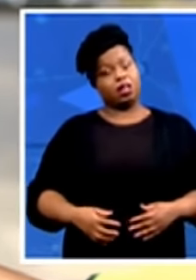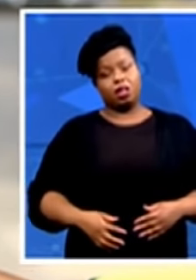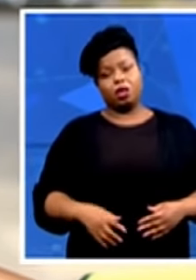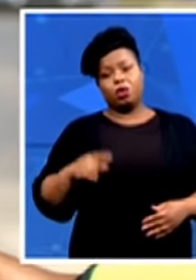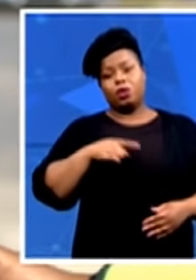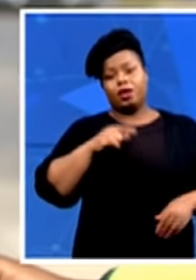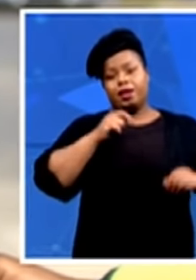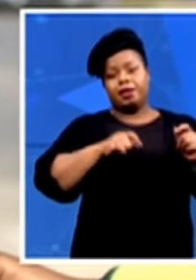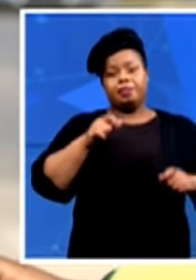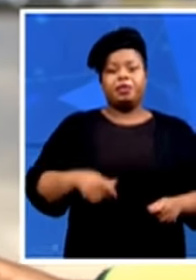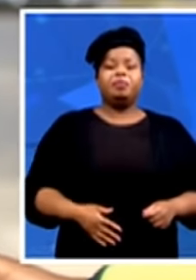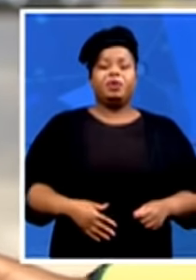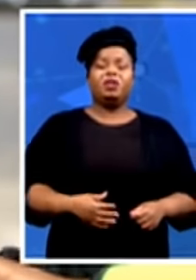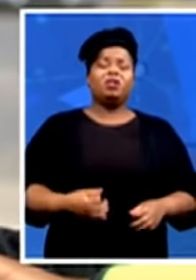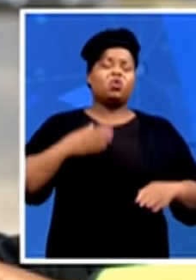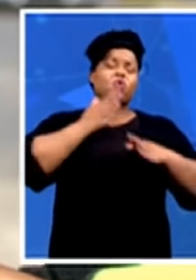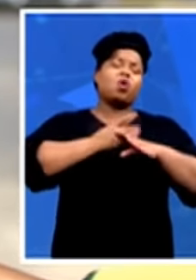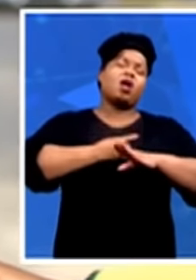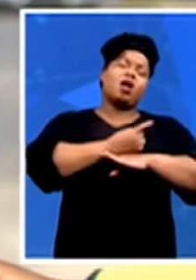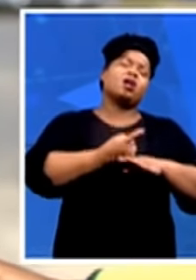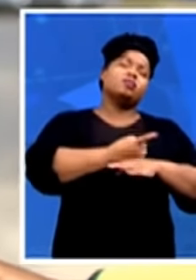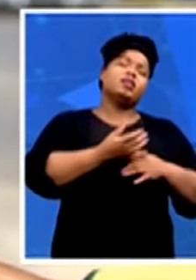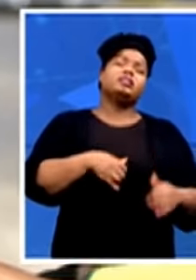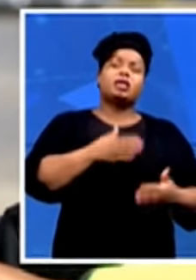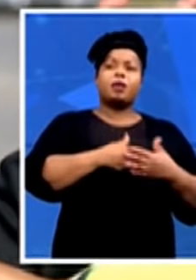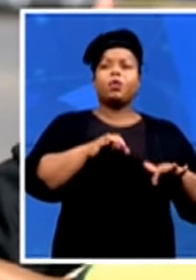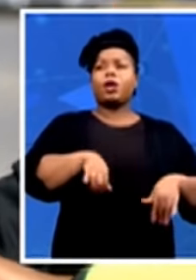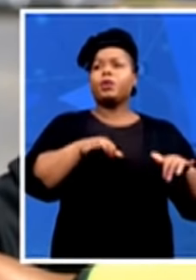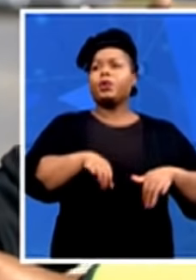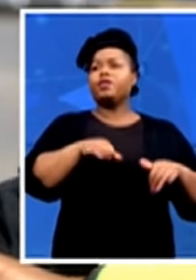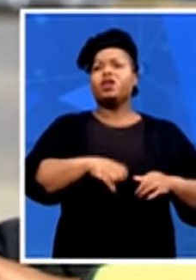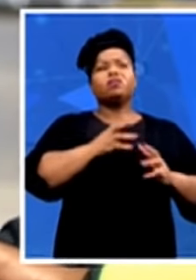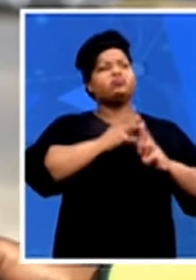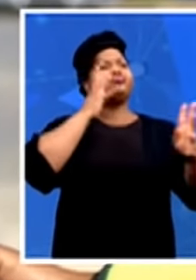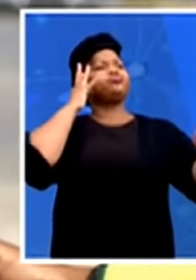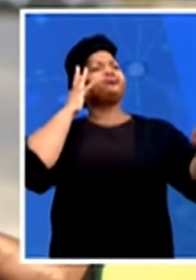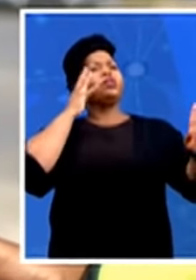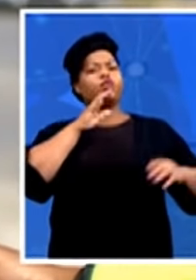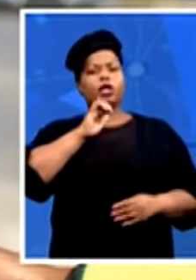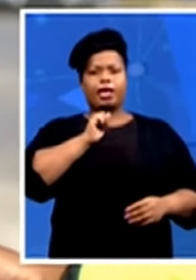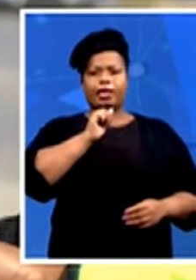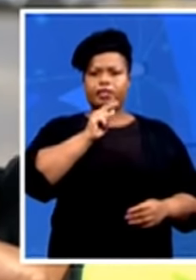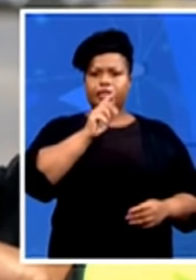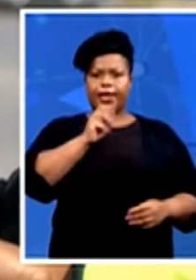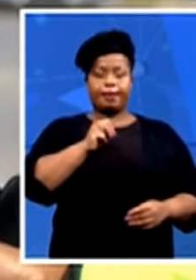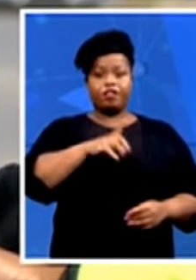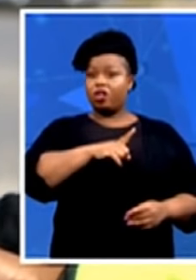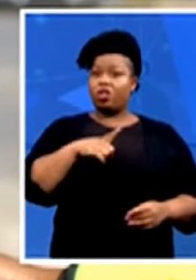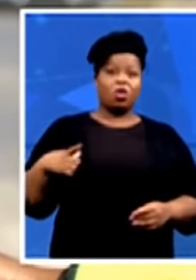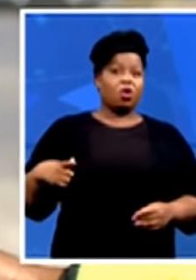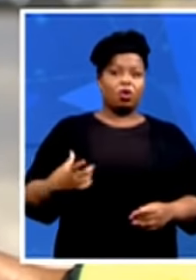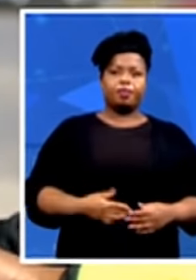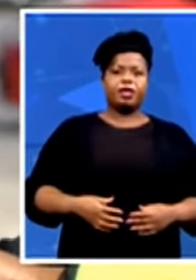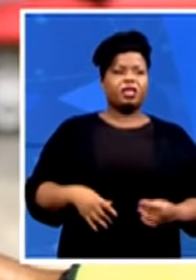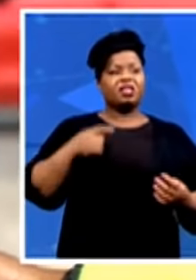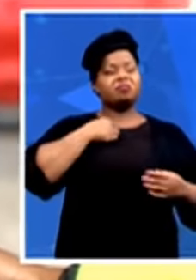on the queues for ATM, but it didn't happen before, you know. We had options in Pan-Africa, so everybody comes here, you've got clicks, you